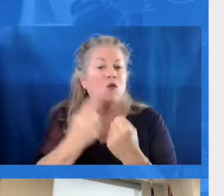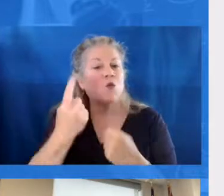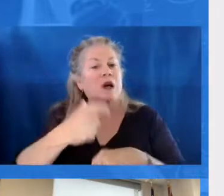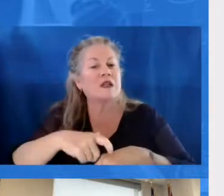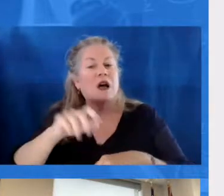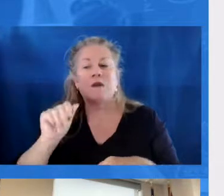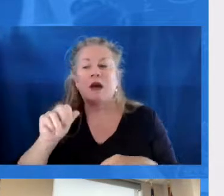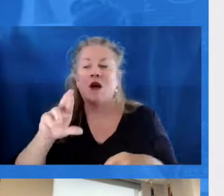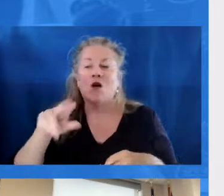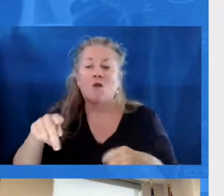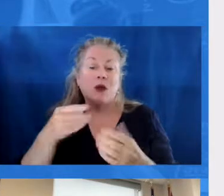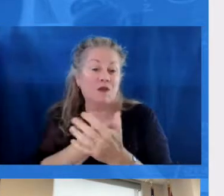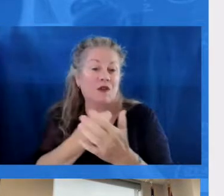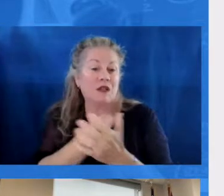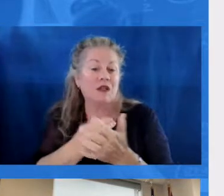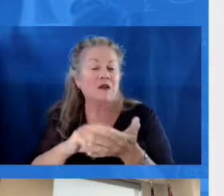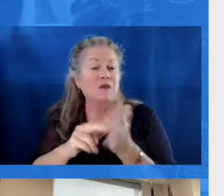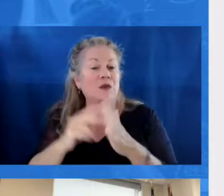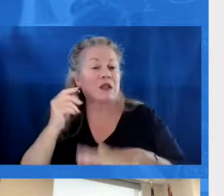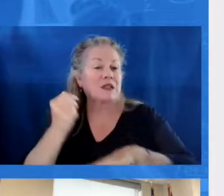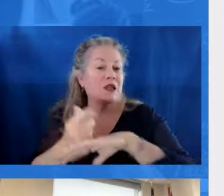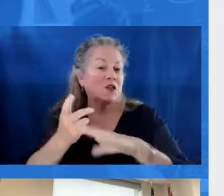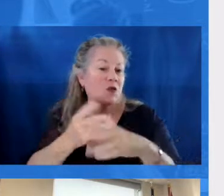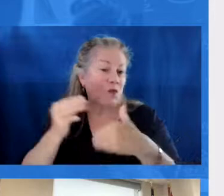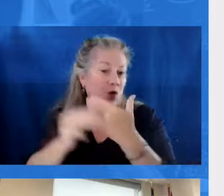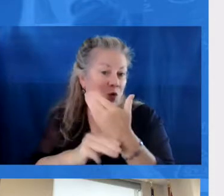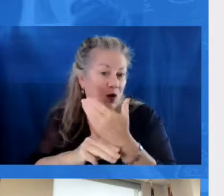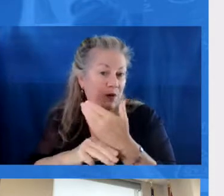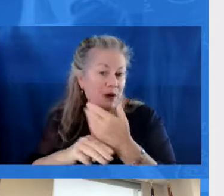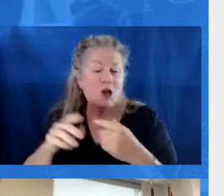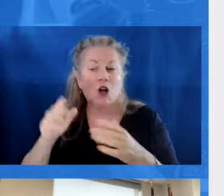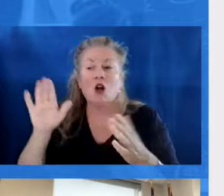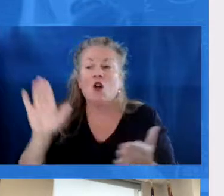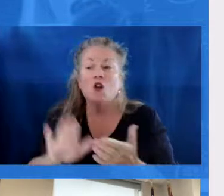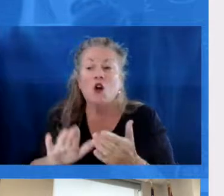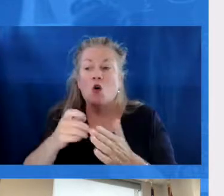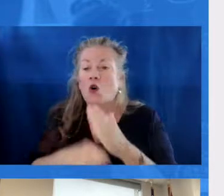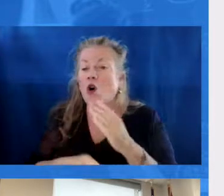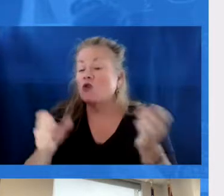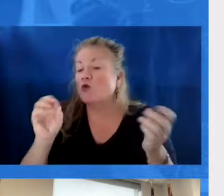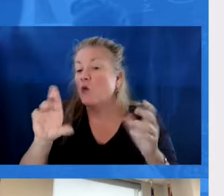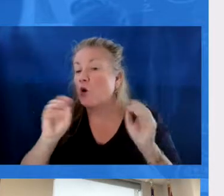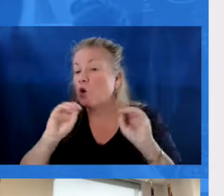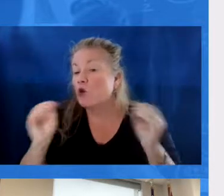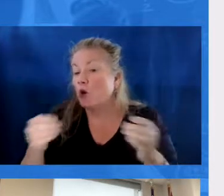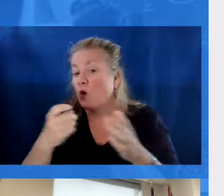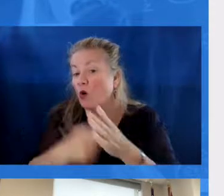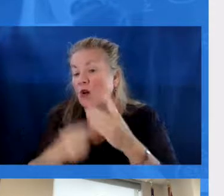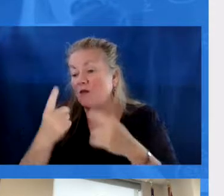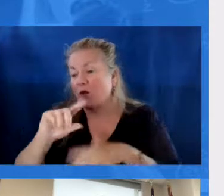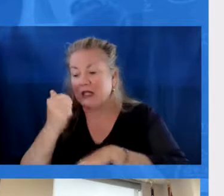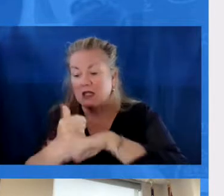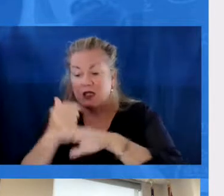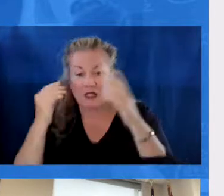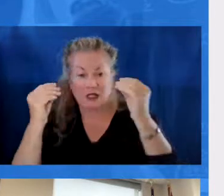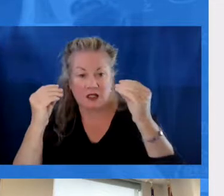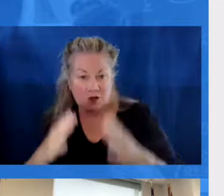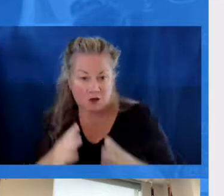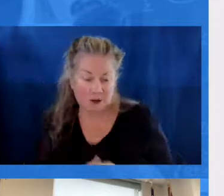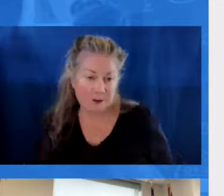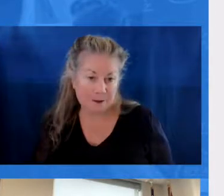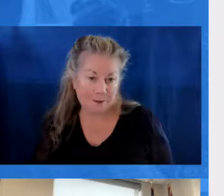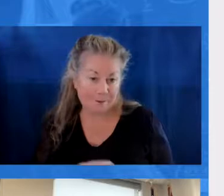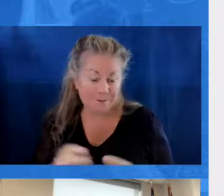Again, using that one-time ARP funding, it allowed us to establish programs that are low cost or no cost for existing teachers.